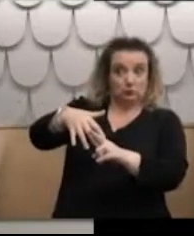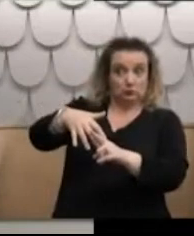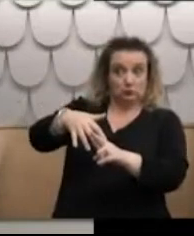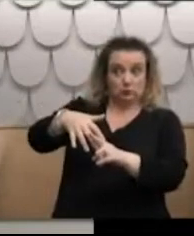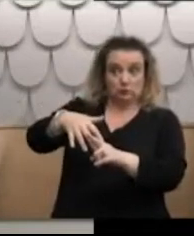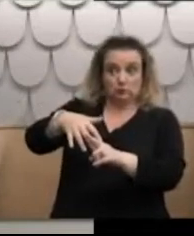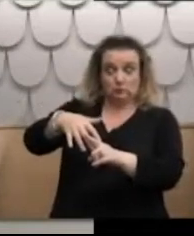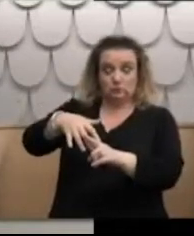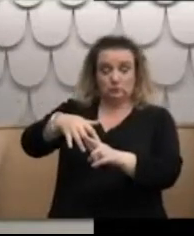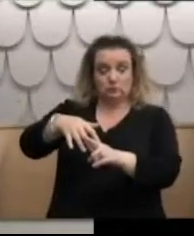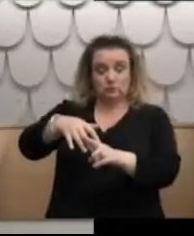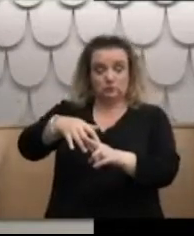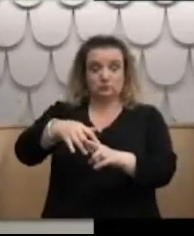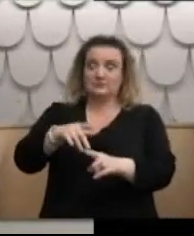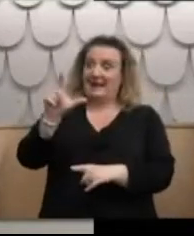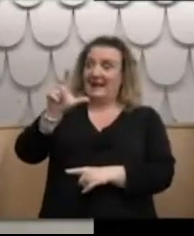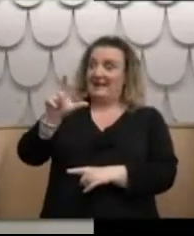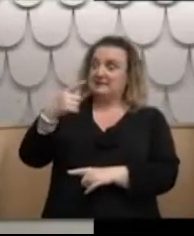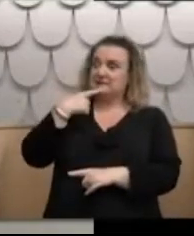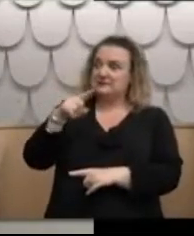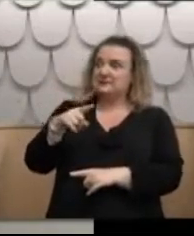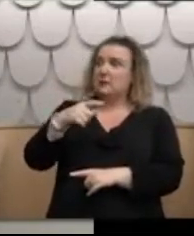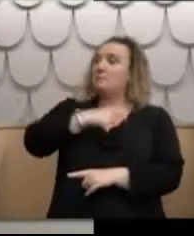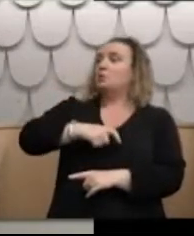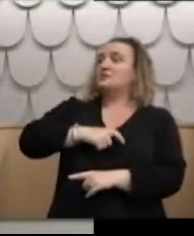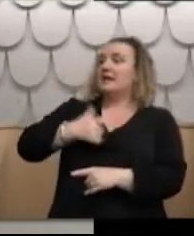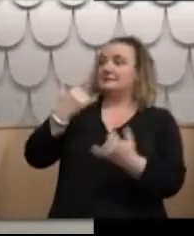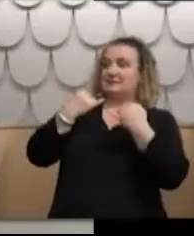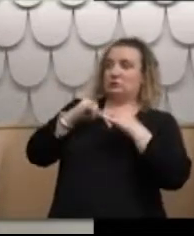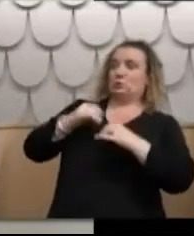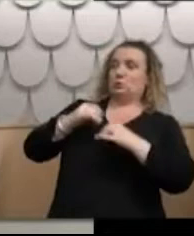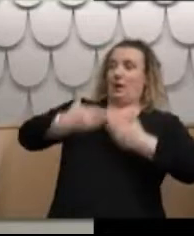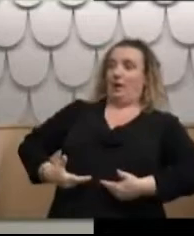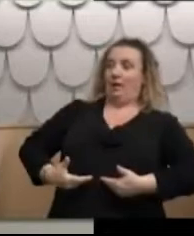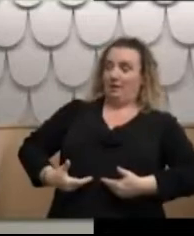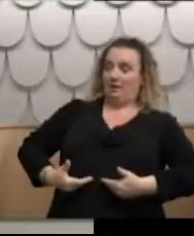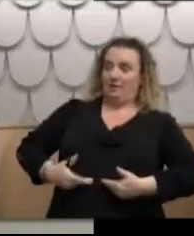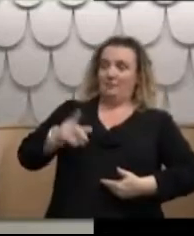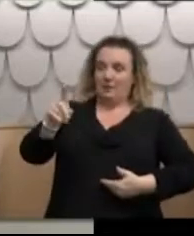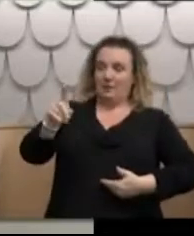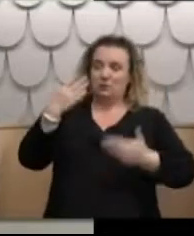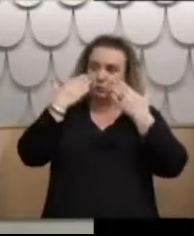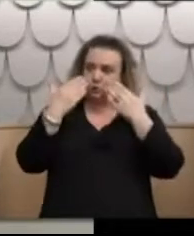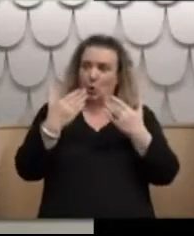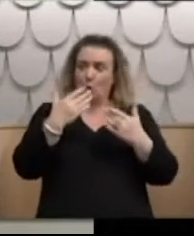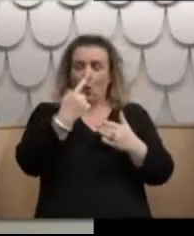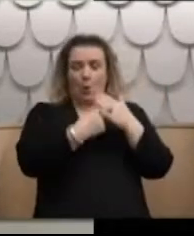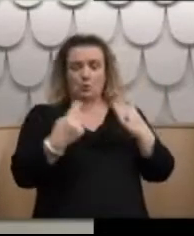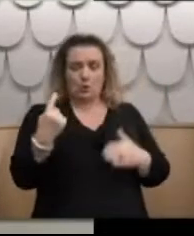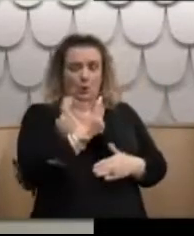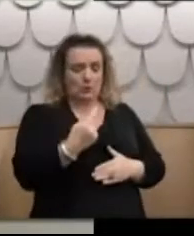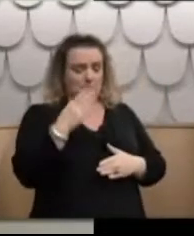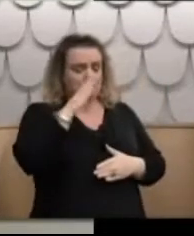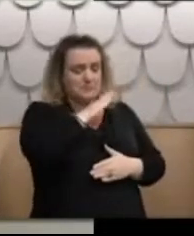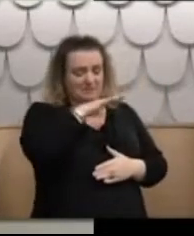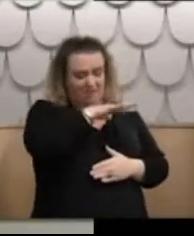Leakes is saying you had this personality disorder and what you've shown to us is you were just lonely and missing your